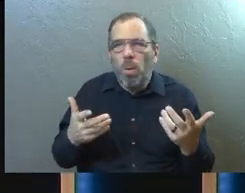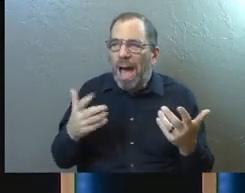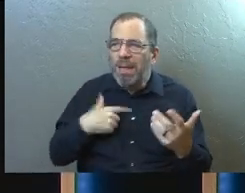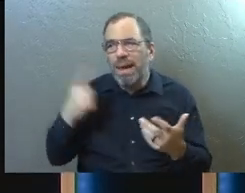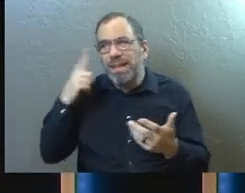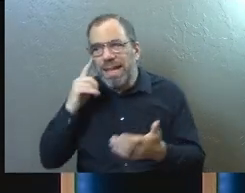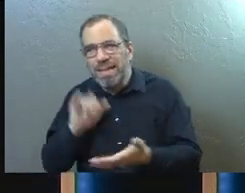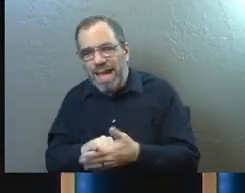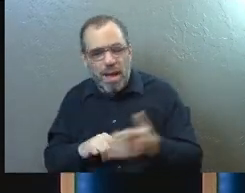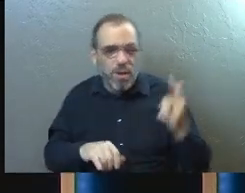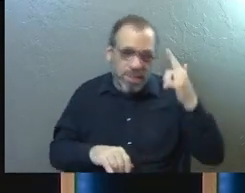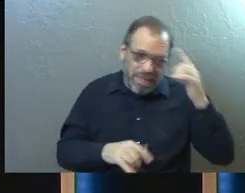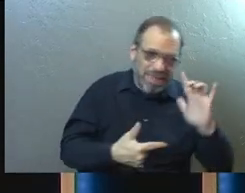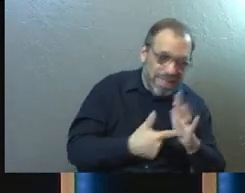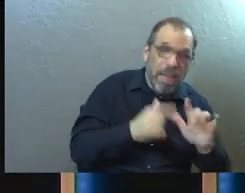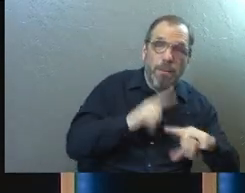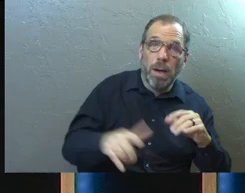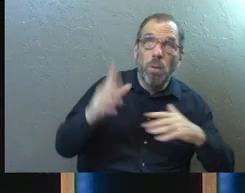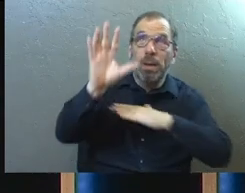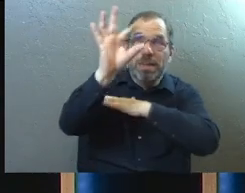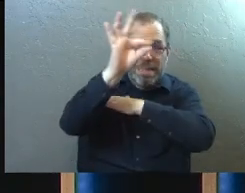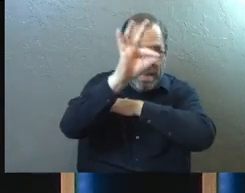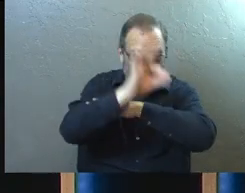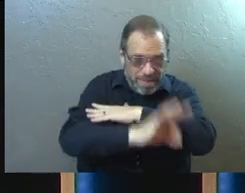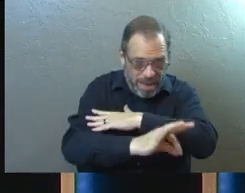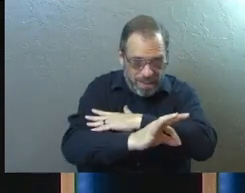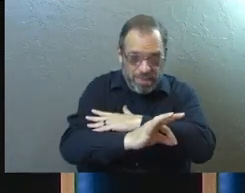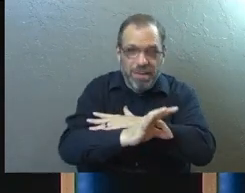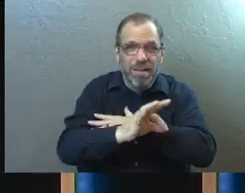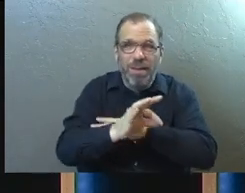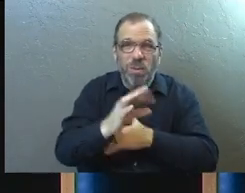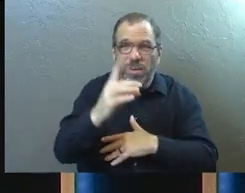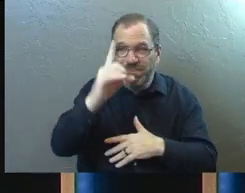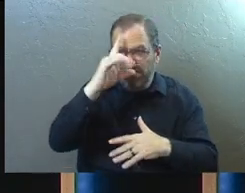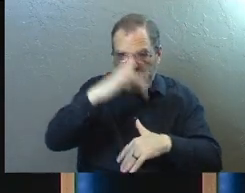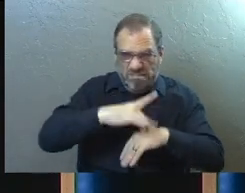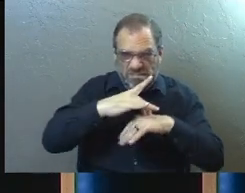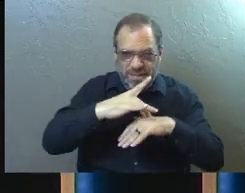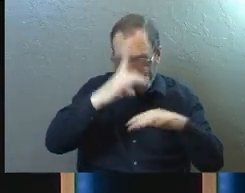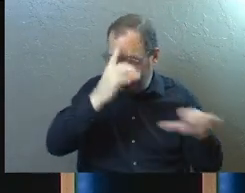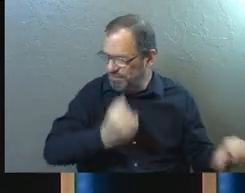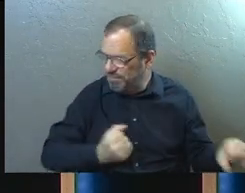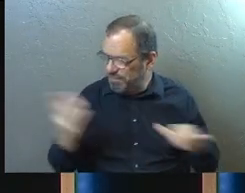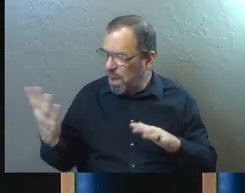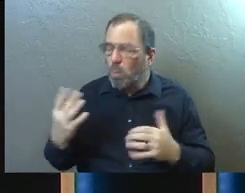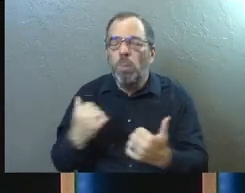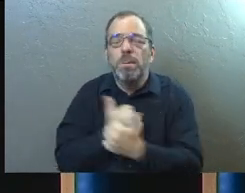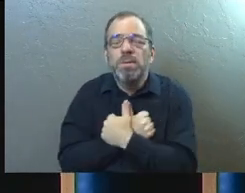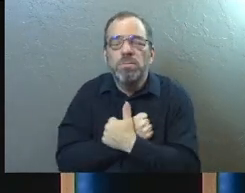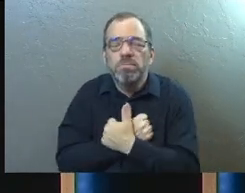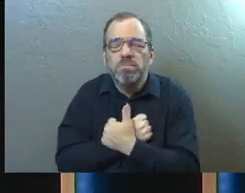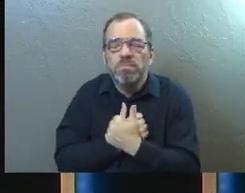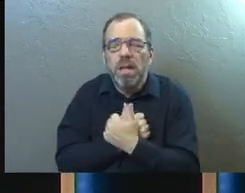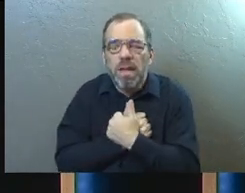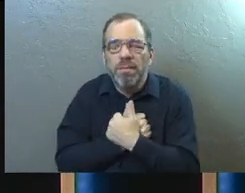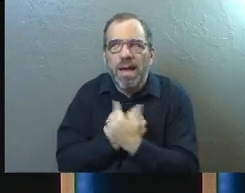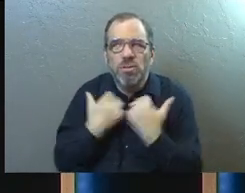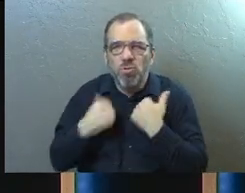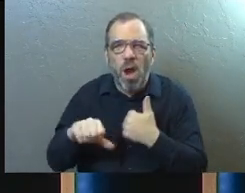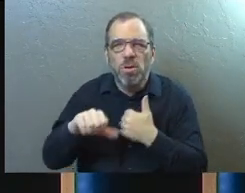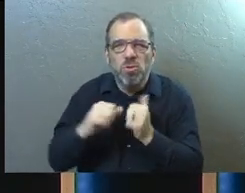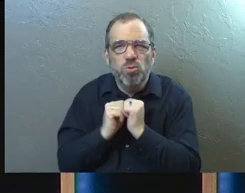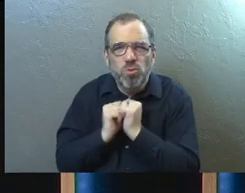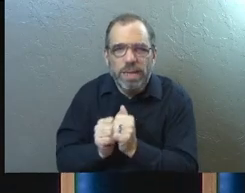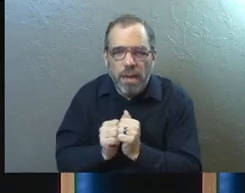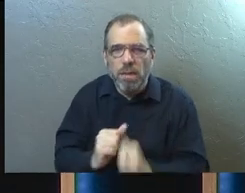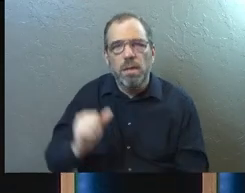oh, I might think this or I might think that, but you know what? At the end of the day, we're going to let it go because we want to be strong together as a family.